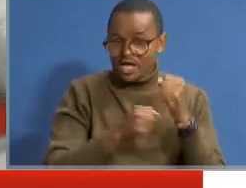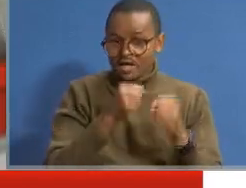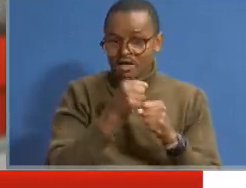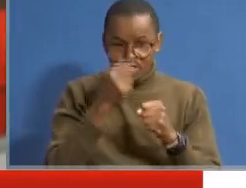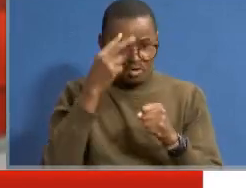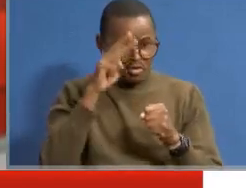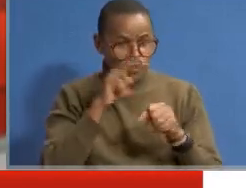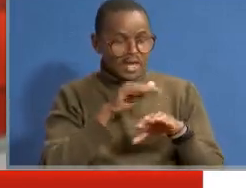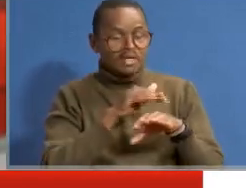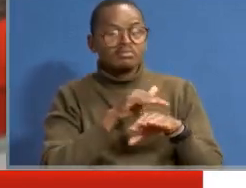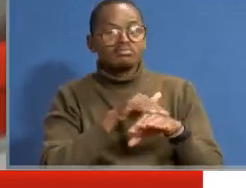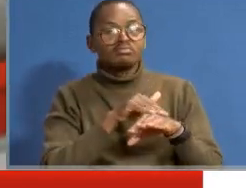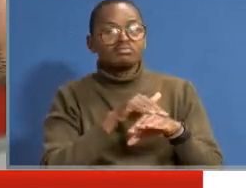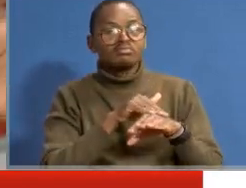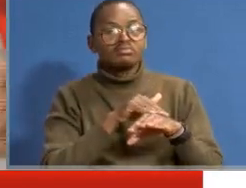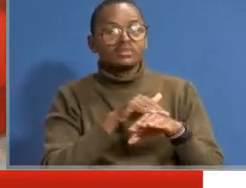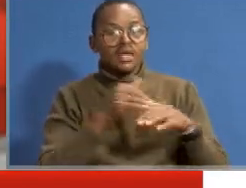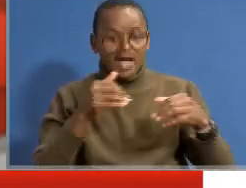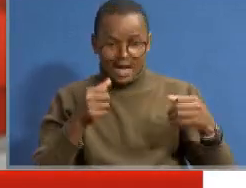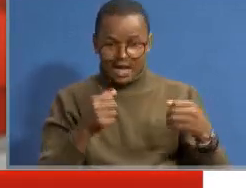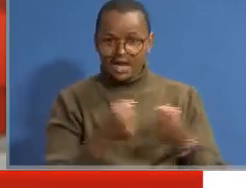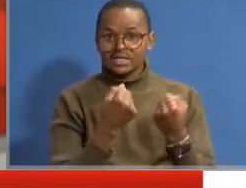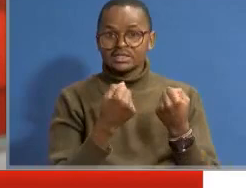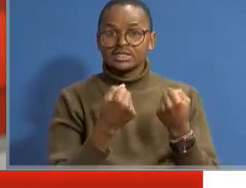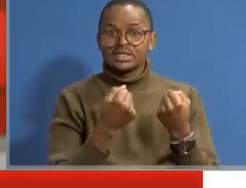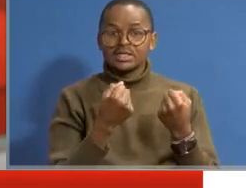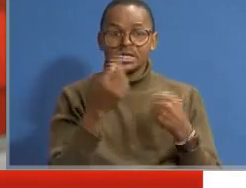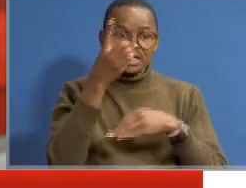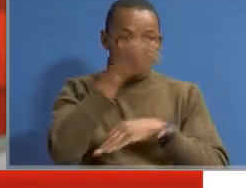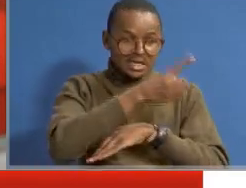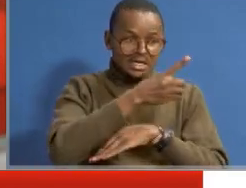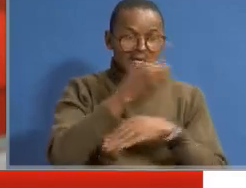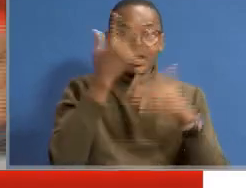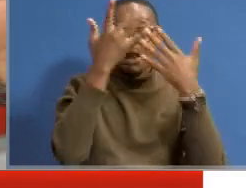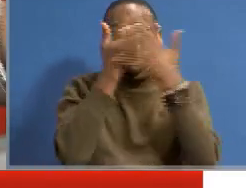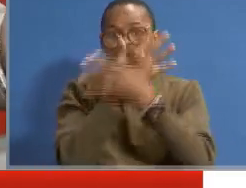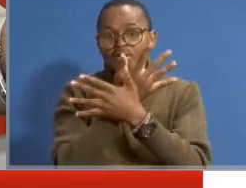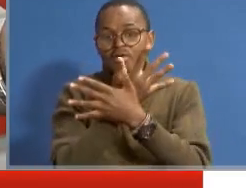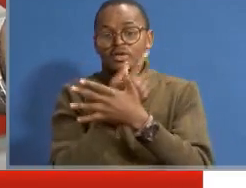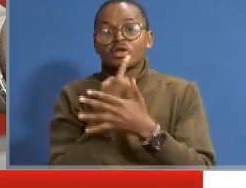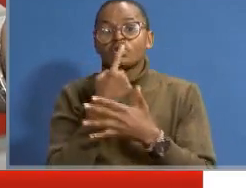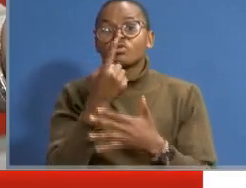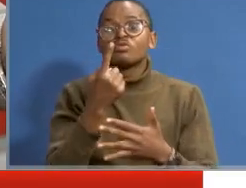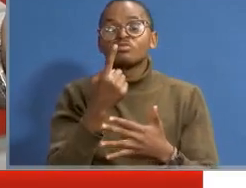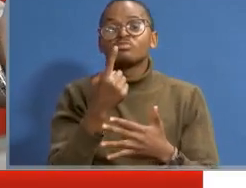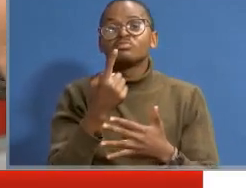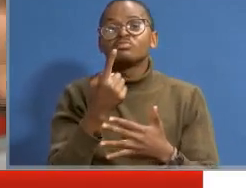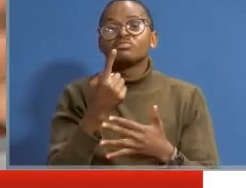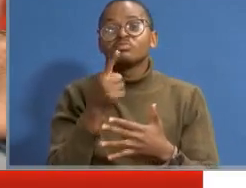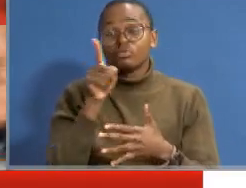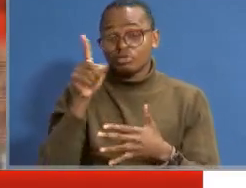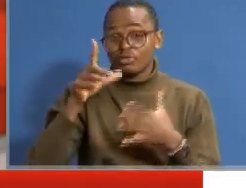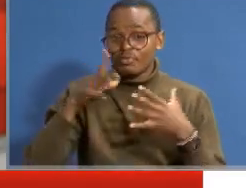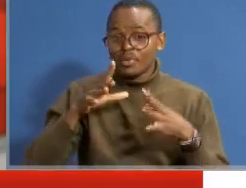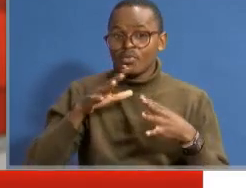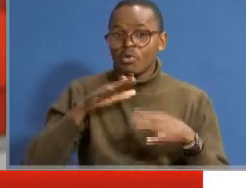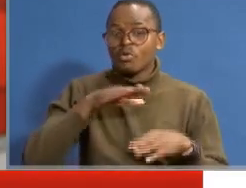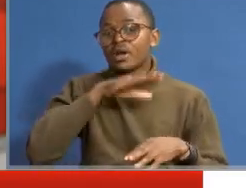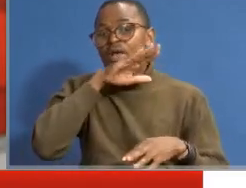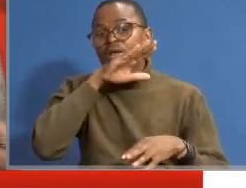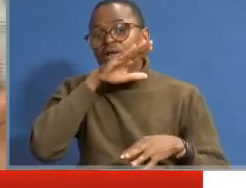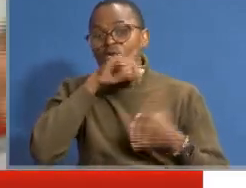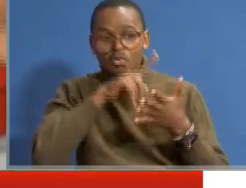Look at the accident day and night. We are only being told those people who die,